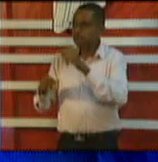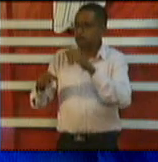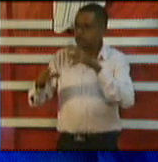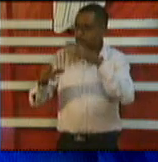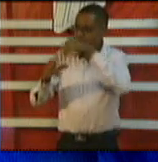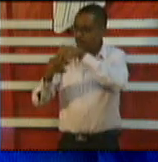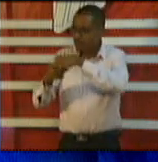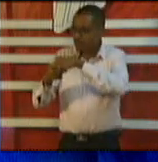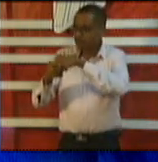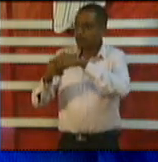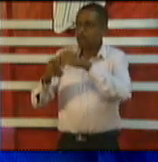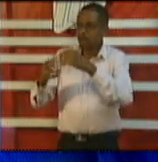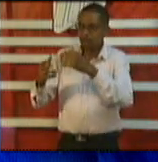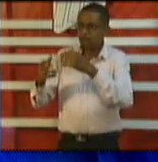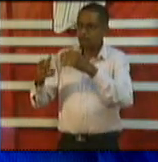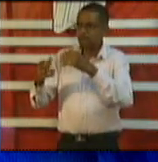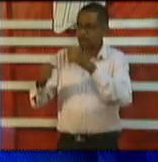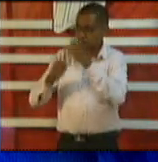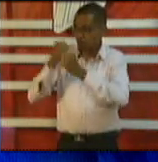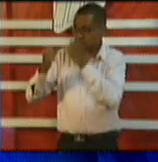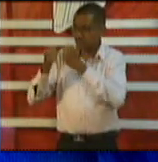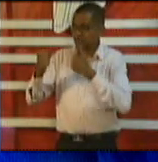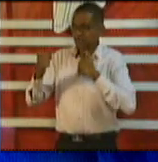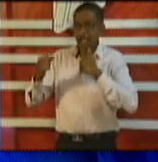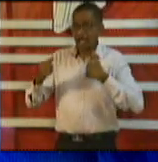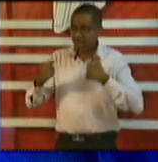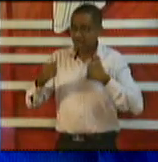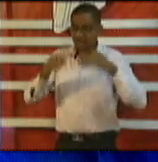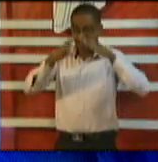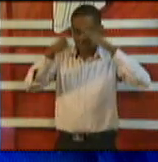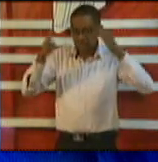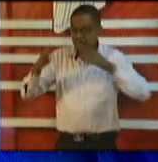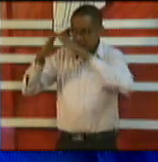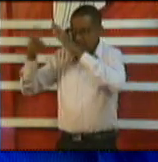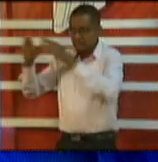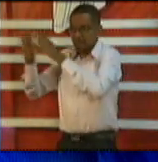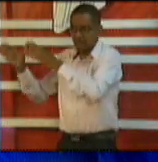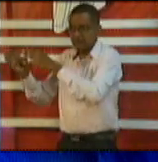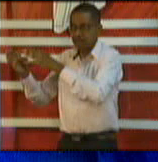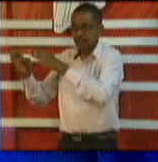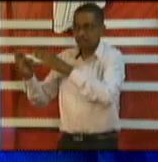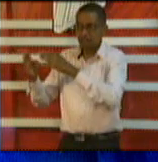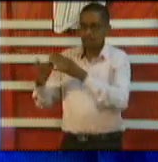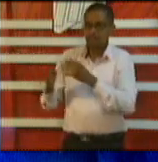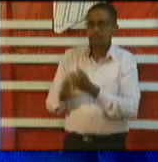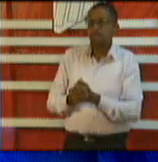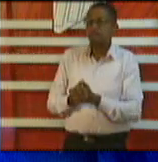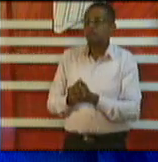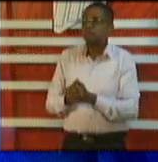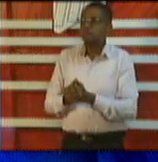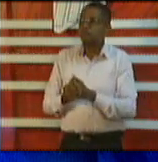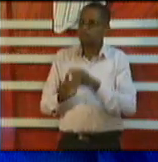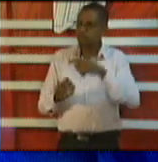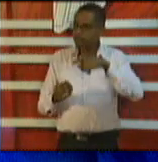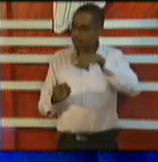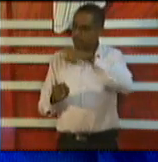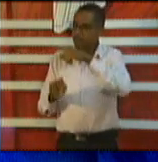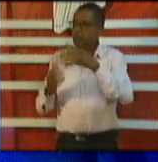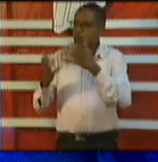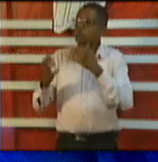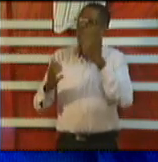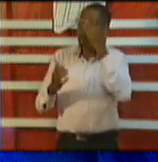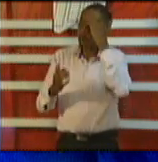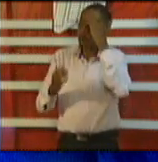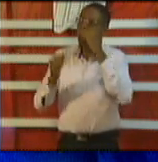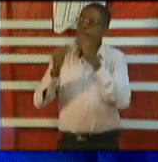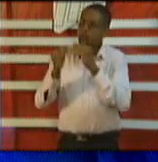just want to get some more guidance in terms of whether they can have these sort of academy going on during this